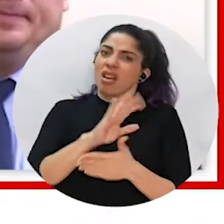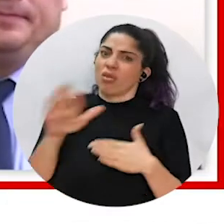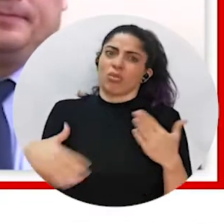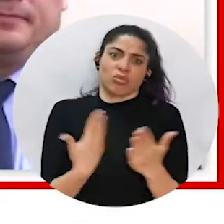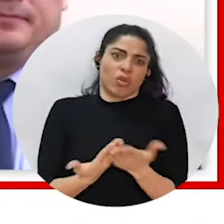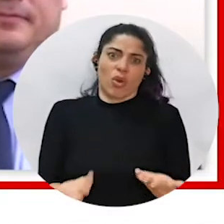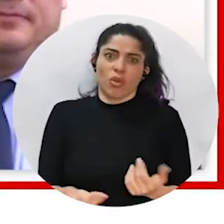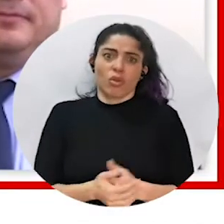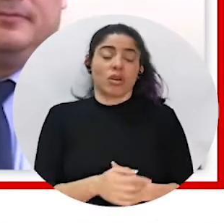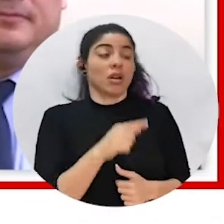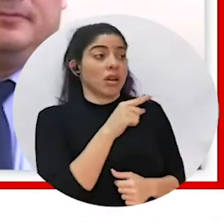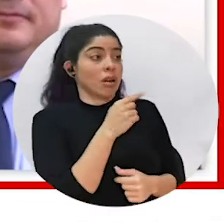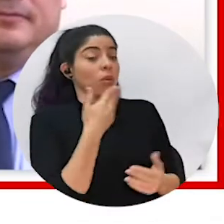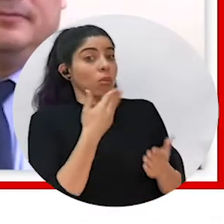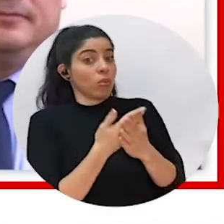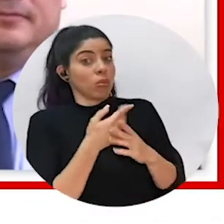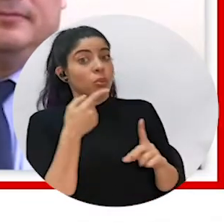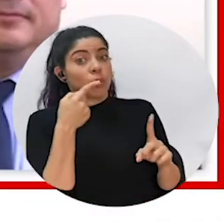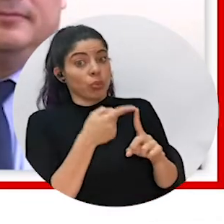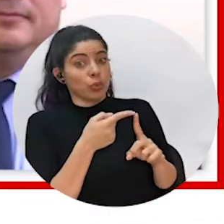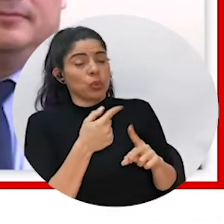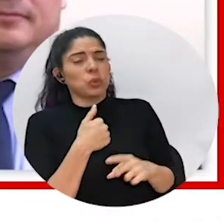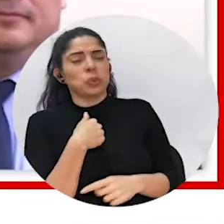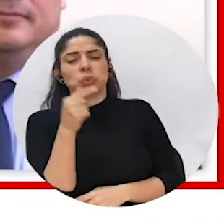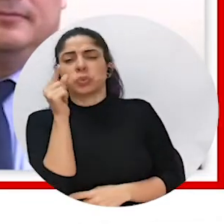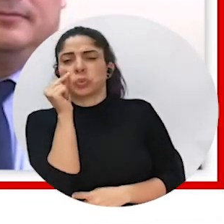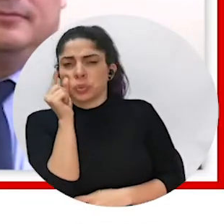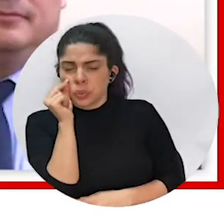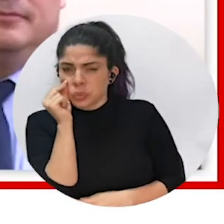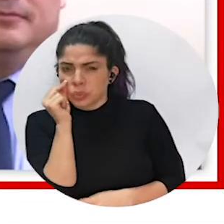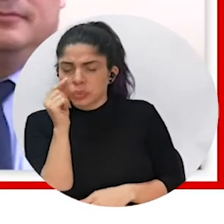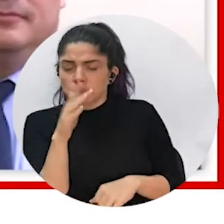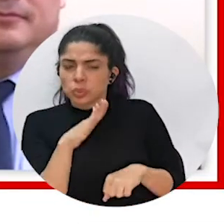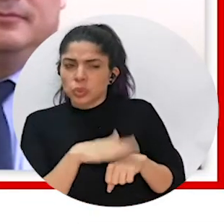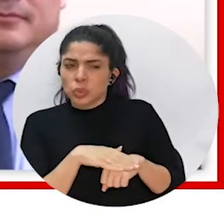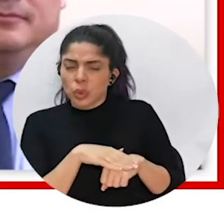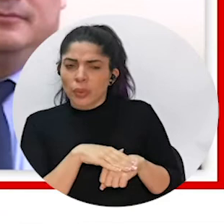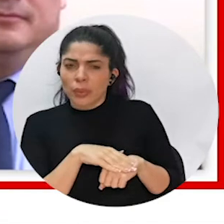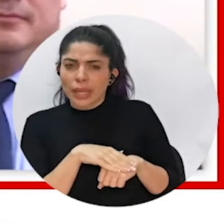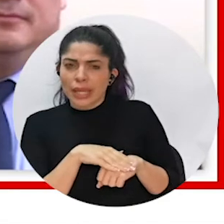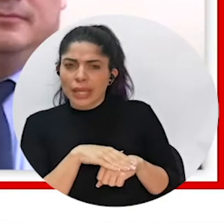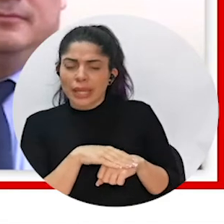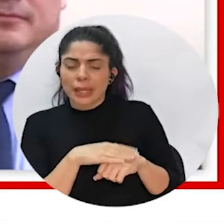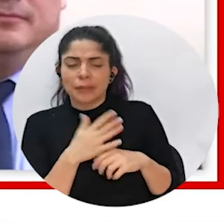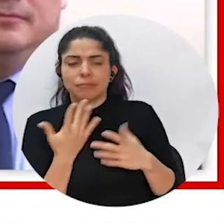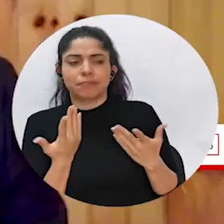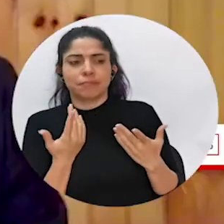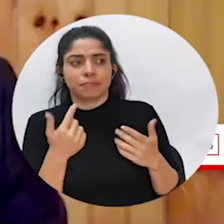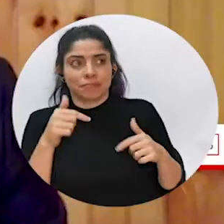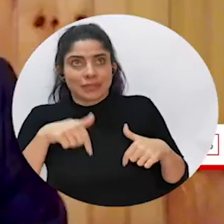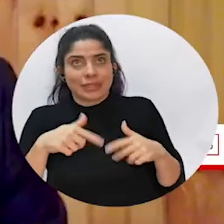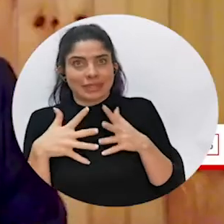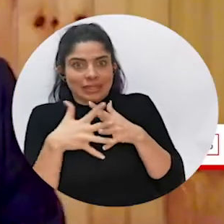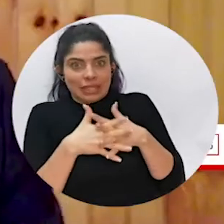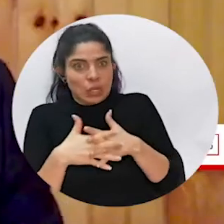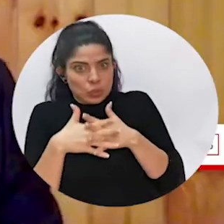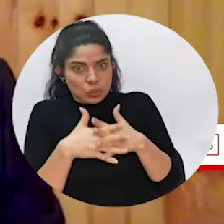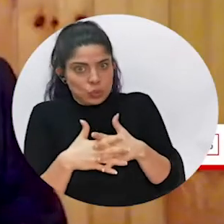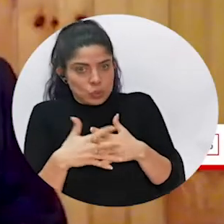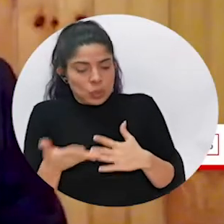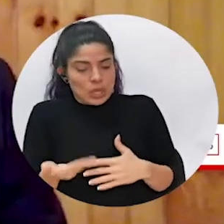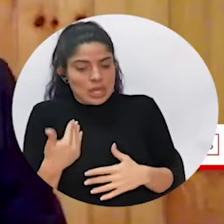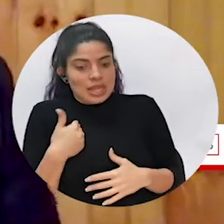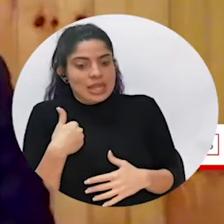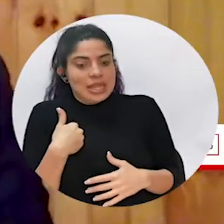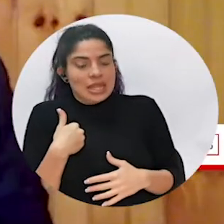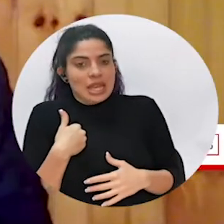us. That's a great, important point. I'm curious about, you know, being here in